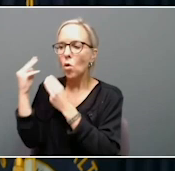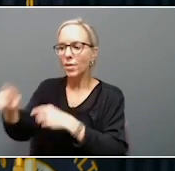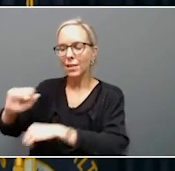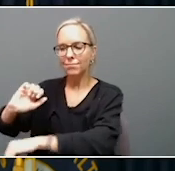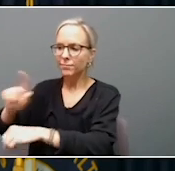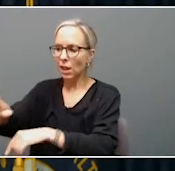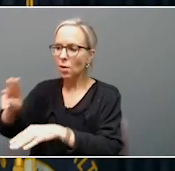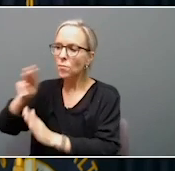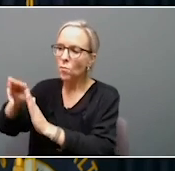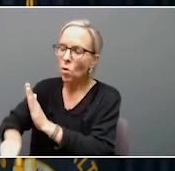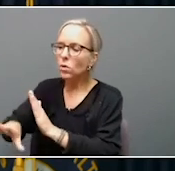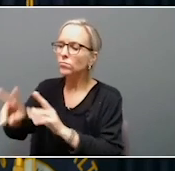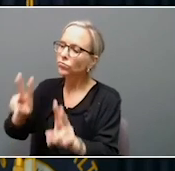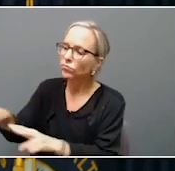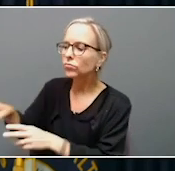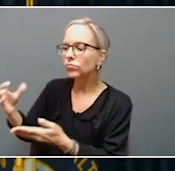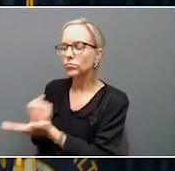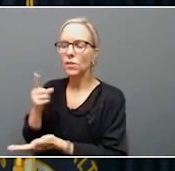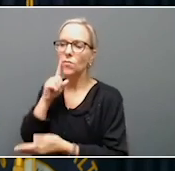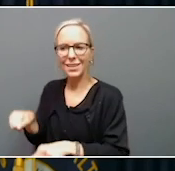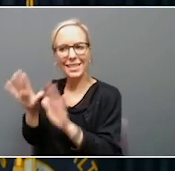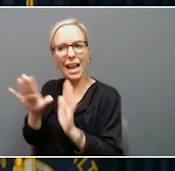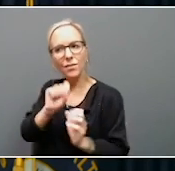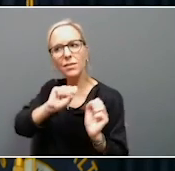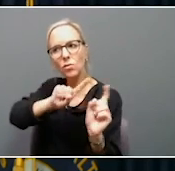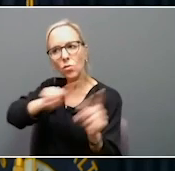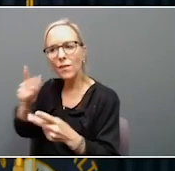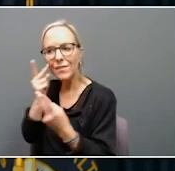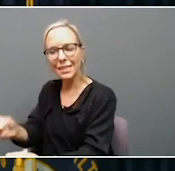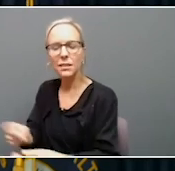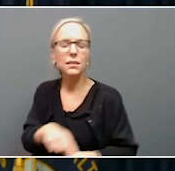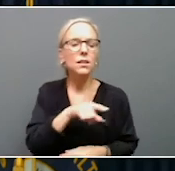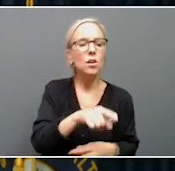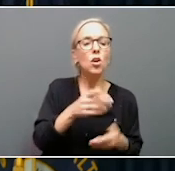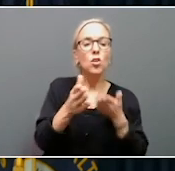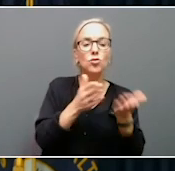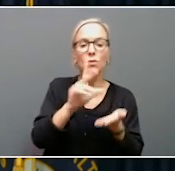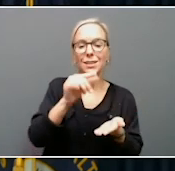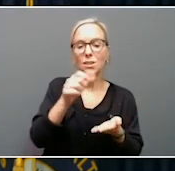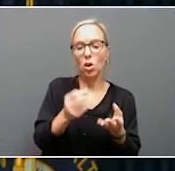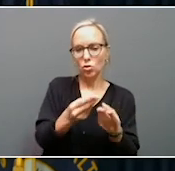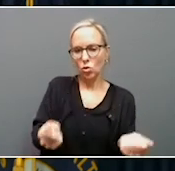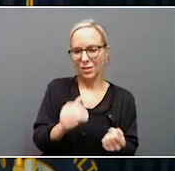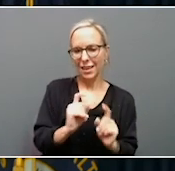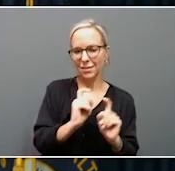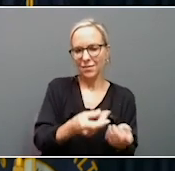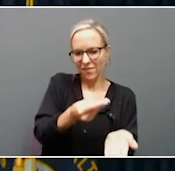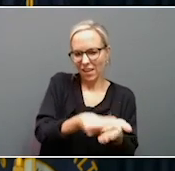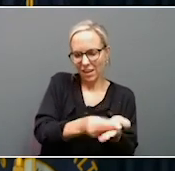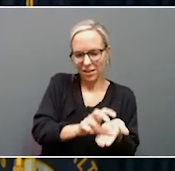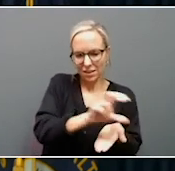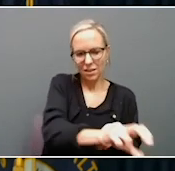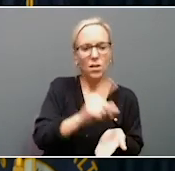sacrifice. $28,000 is going to Service Dog Solutions to train four service dogs over the next year that will be placed with four